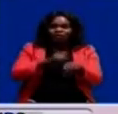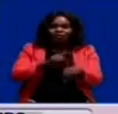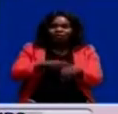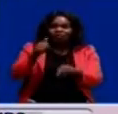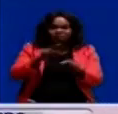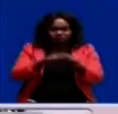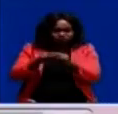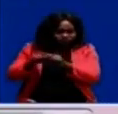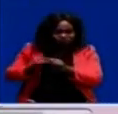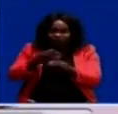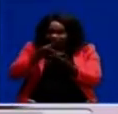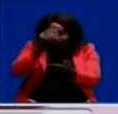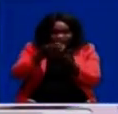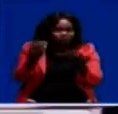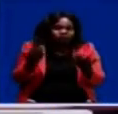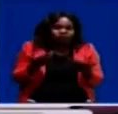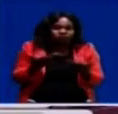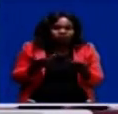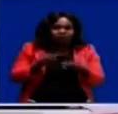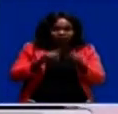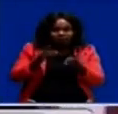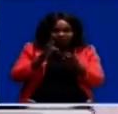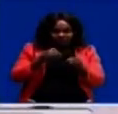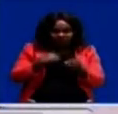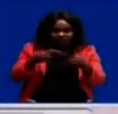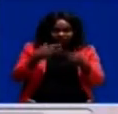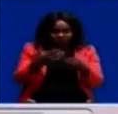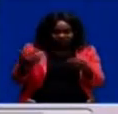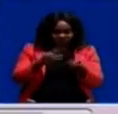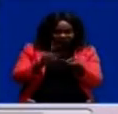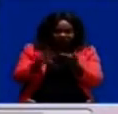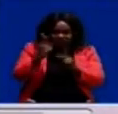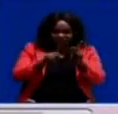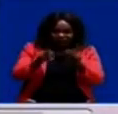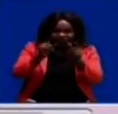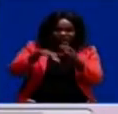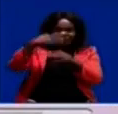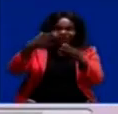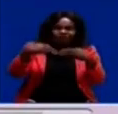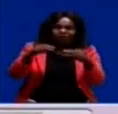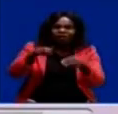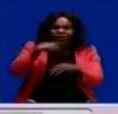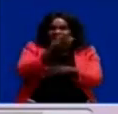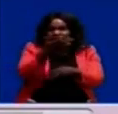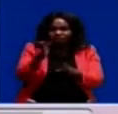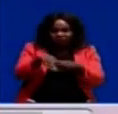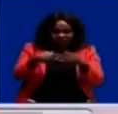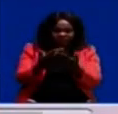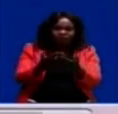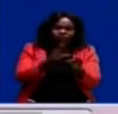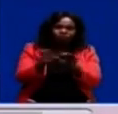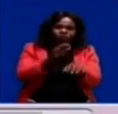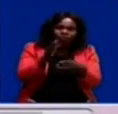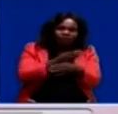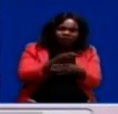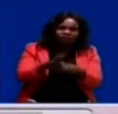sit down and learn. But if we had facilities like people reach out in the markets, tell them how to do business or how